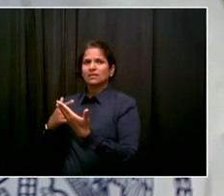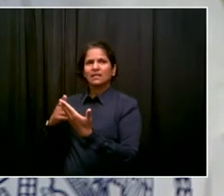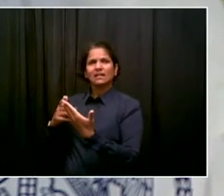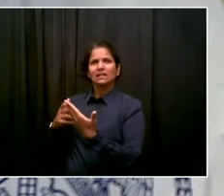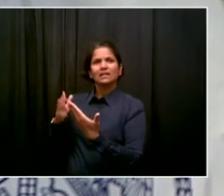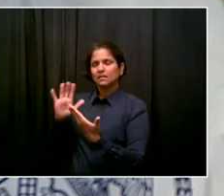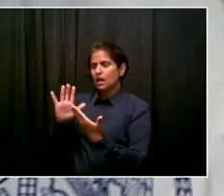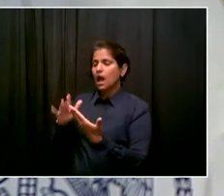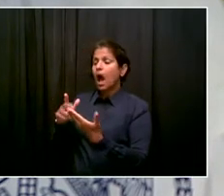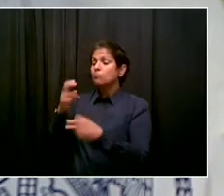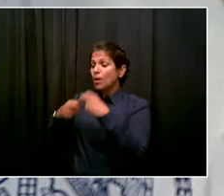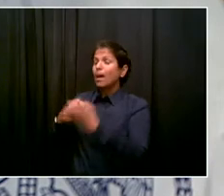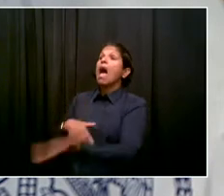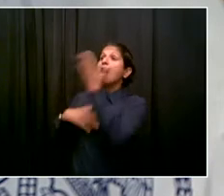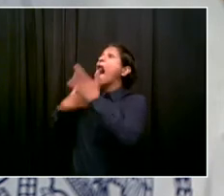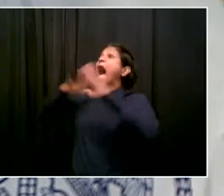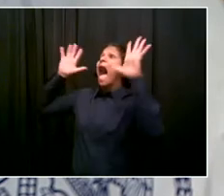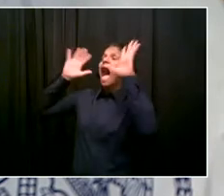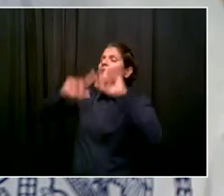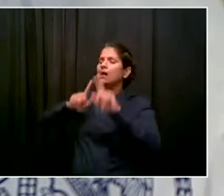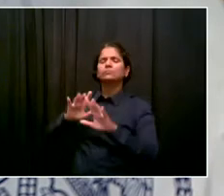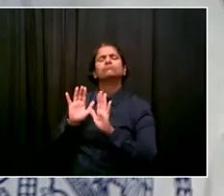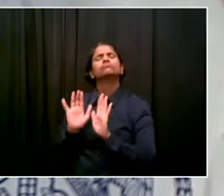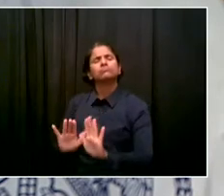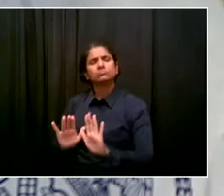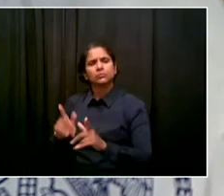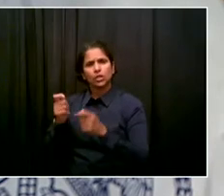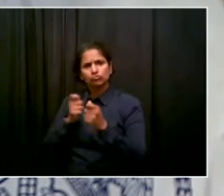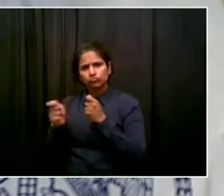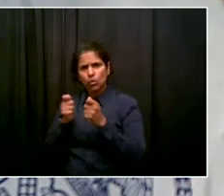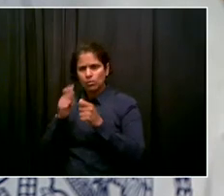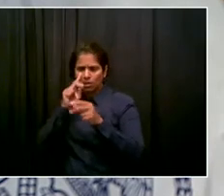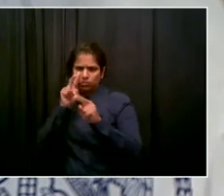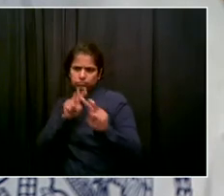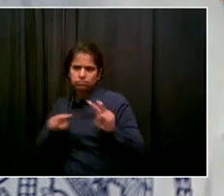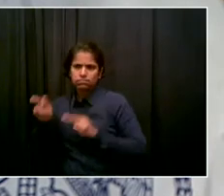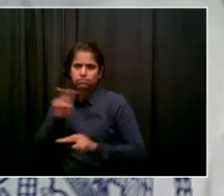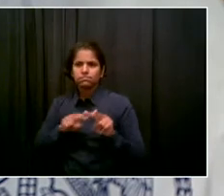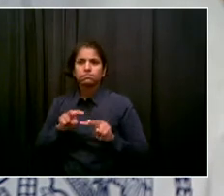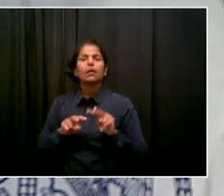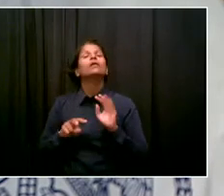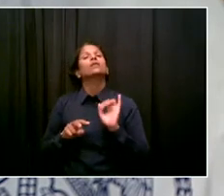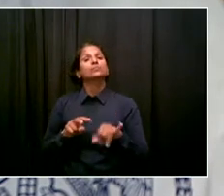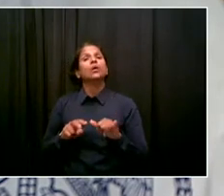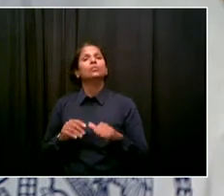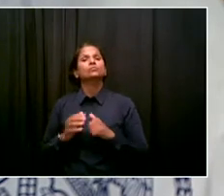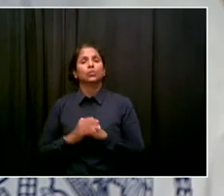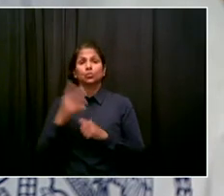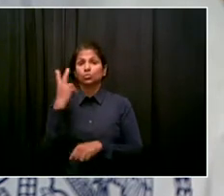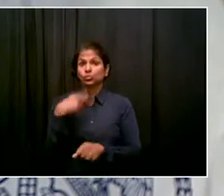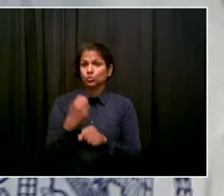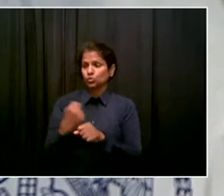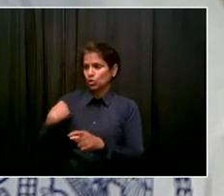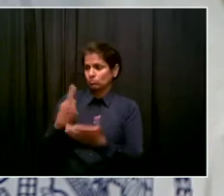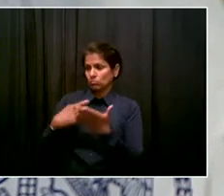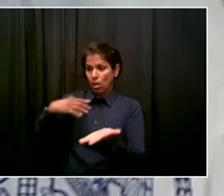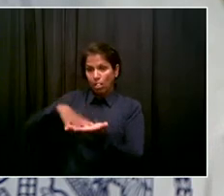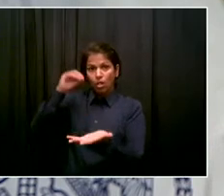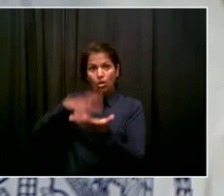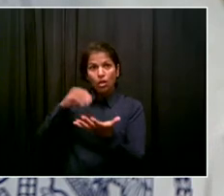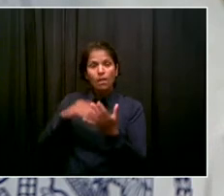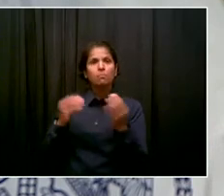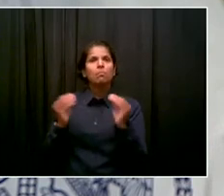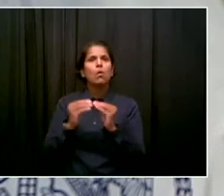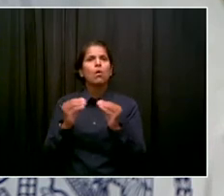learned a lot of things in the last year or two. And one of the lessons is proactive action is better. It's something that happens